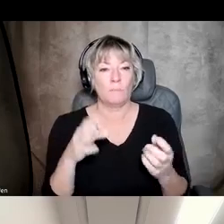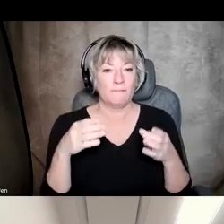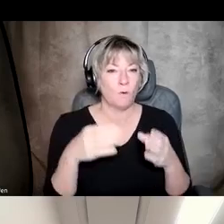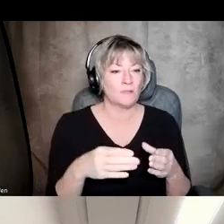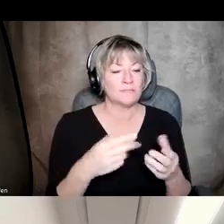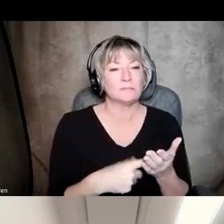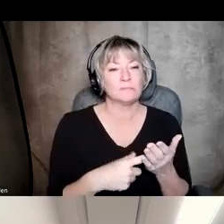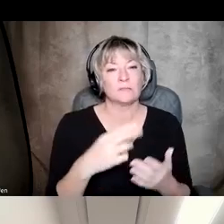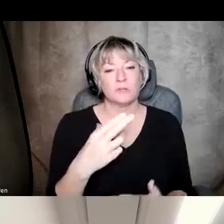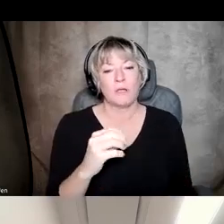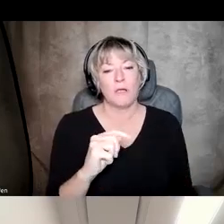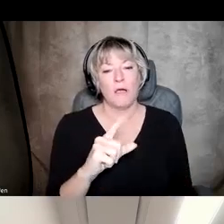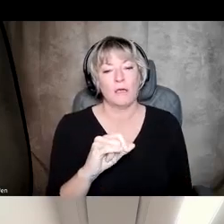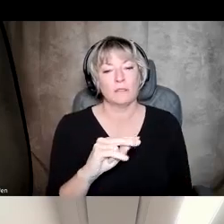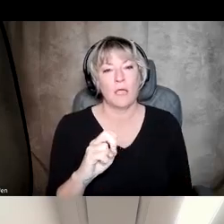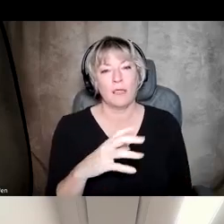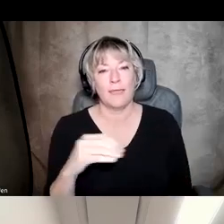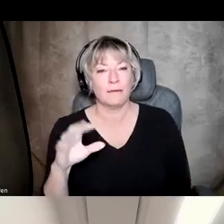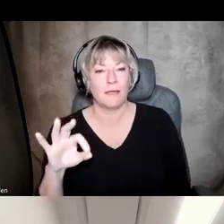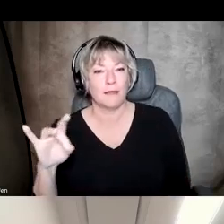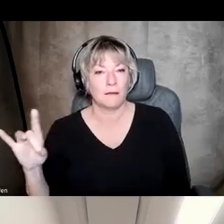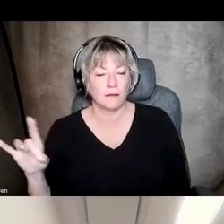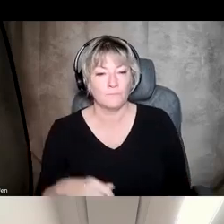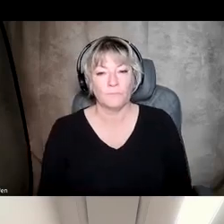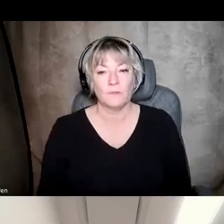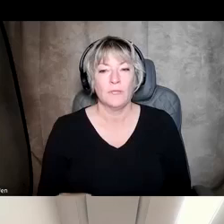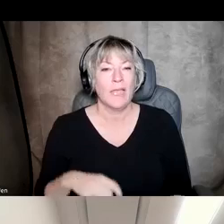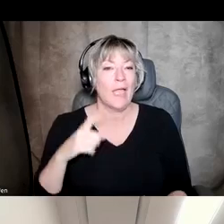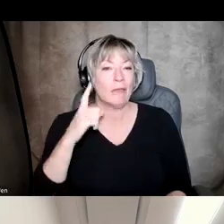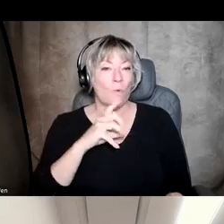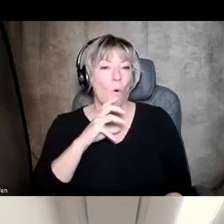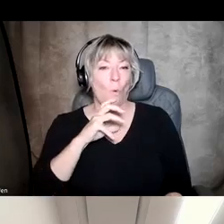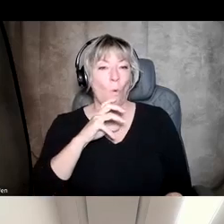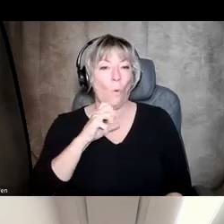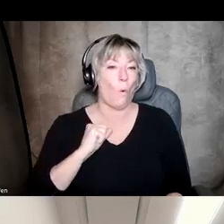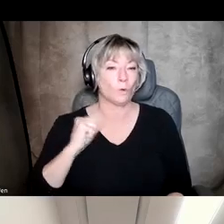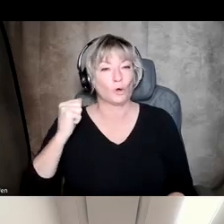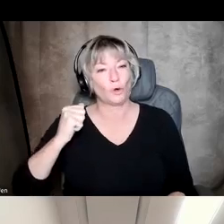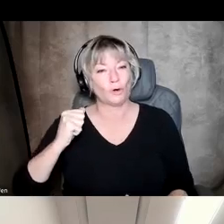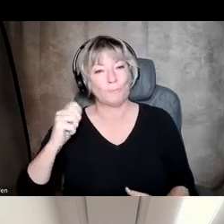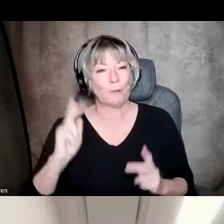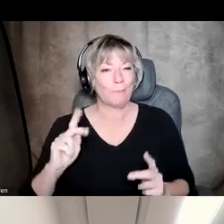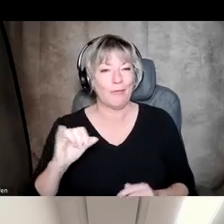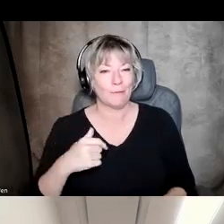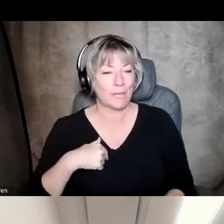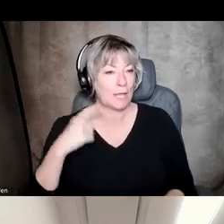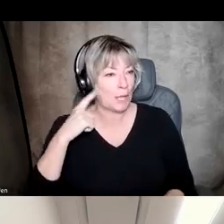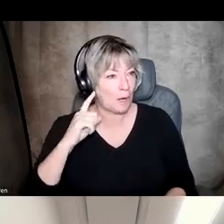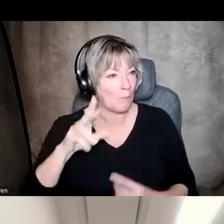988. And just in case for like old timers like me hearing about all of this technology